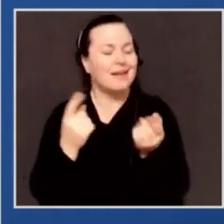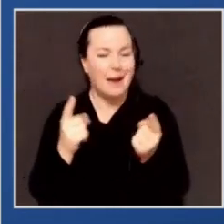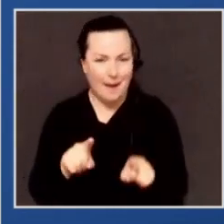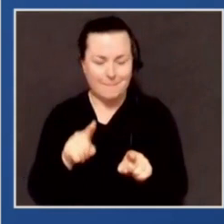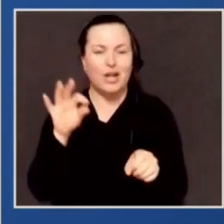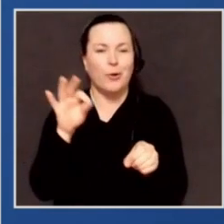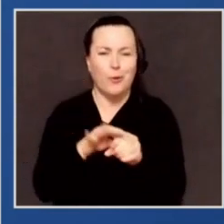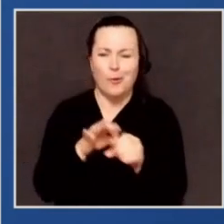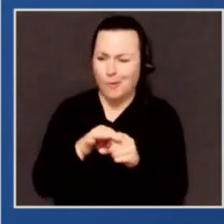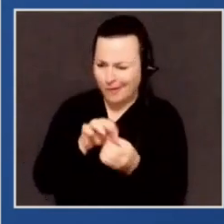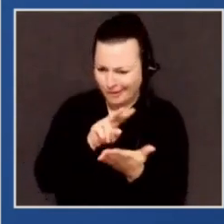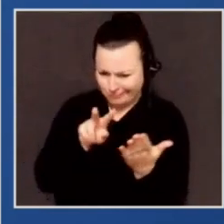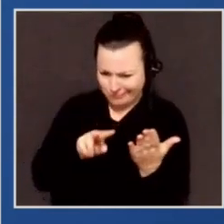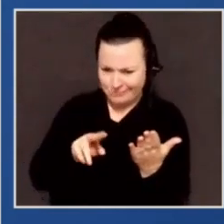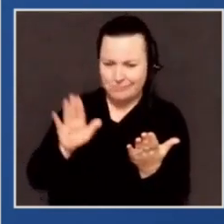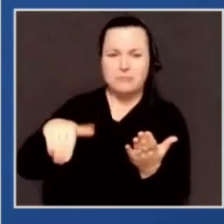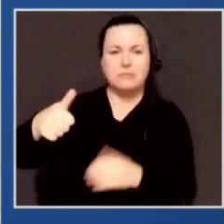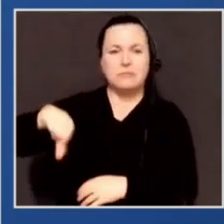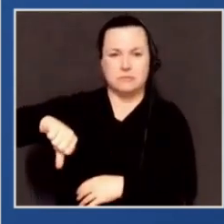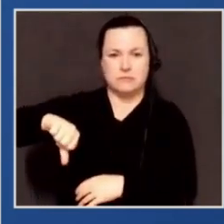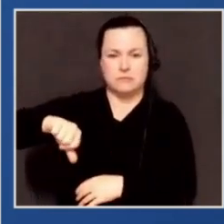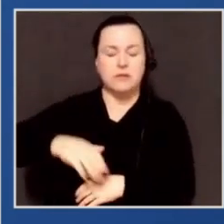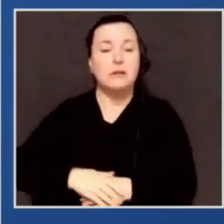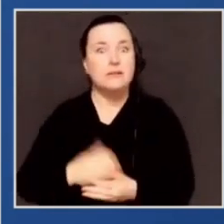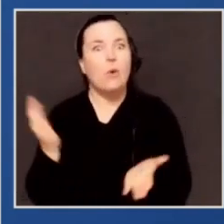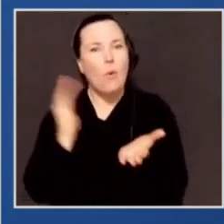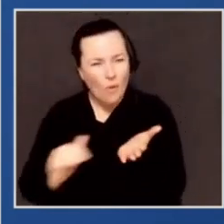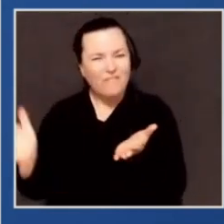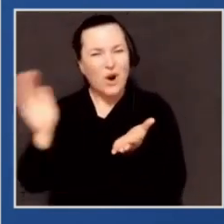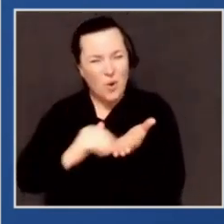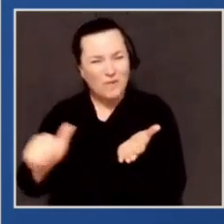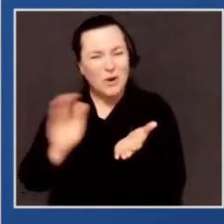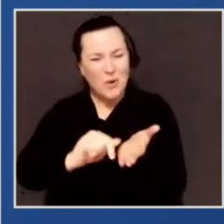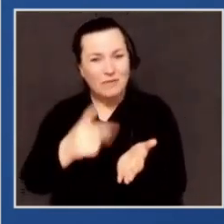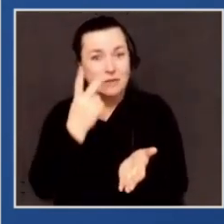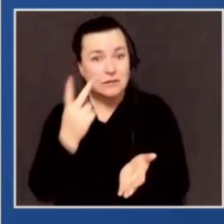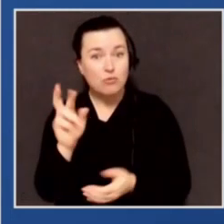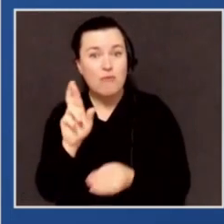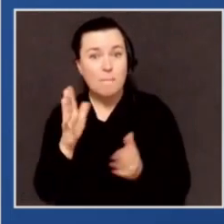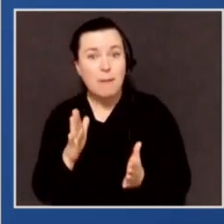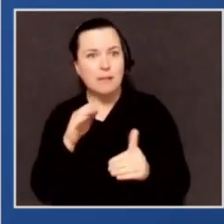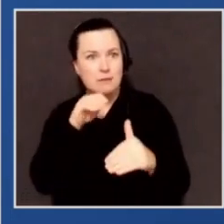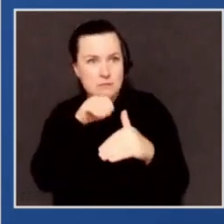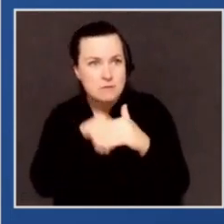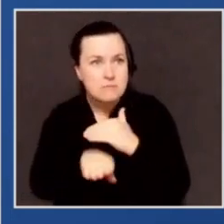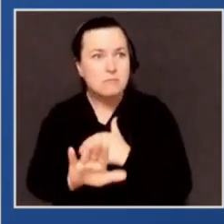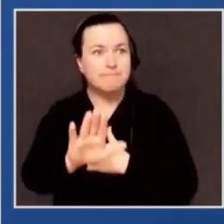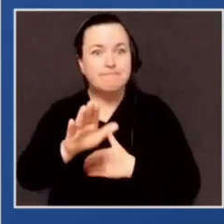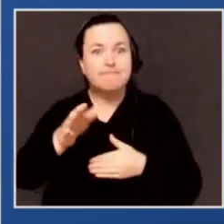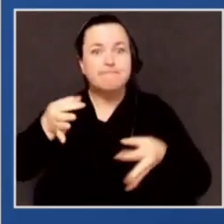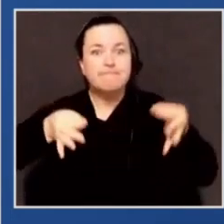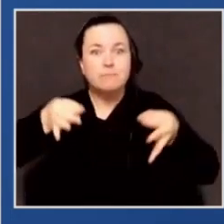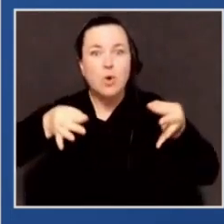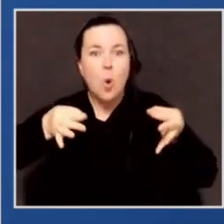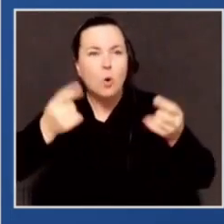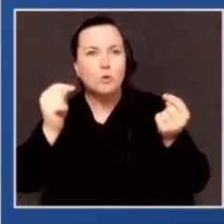So time and again, the Republicans enter into the judicial process and have, from the very beginning, to slow the